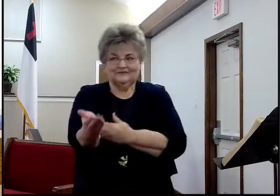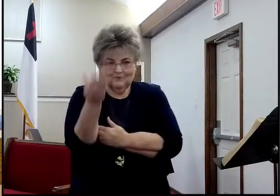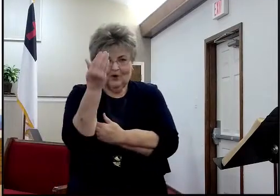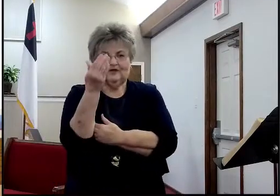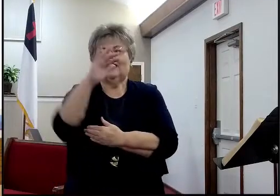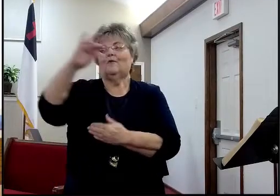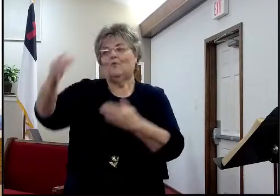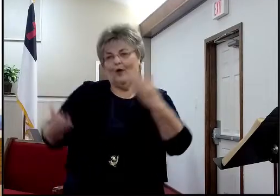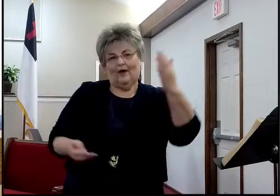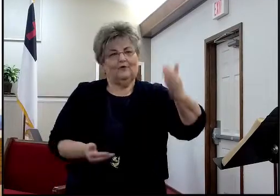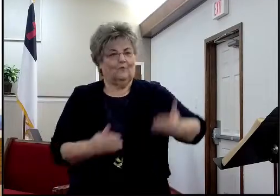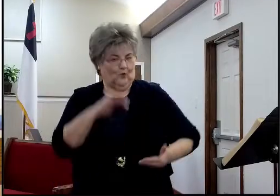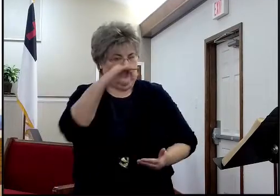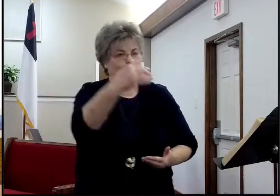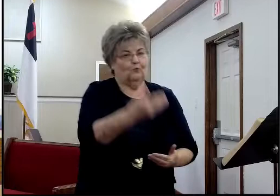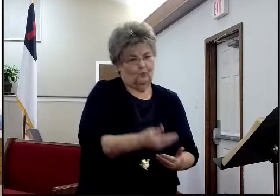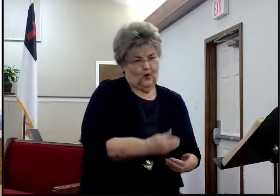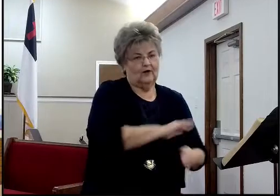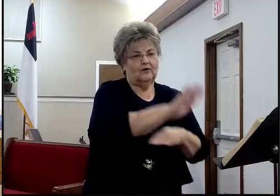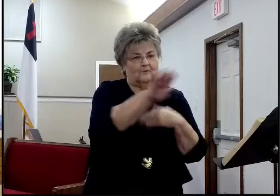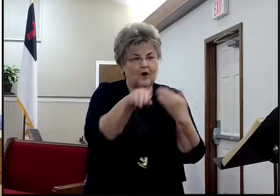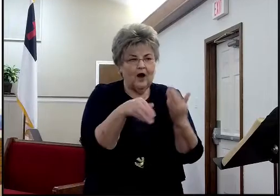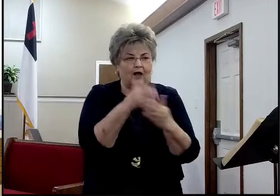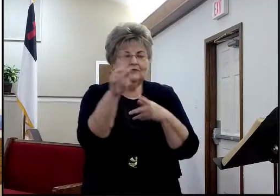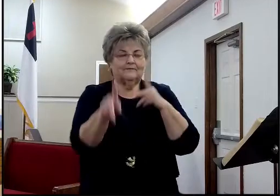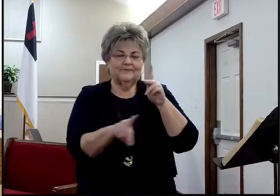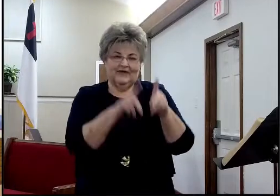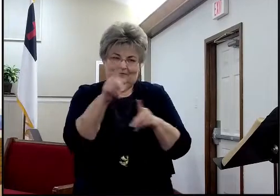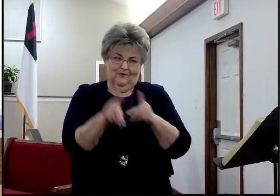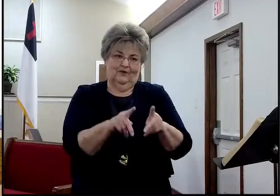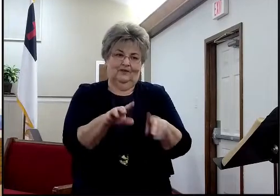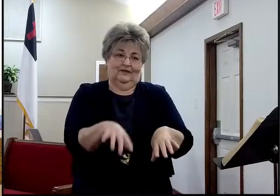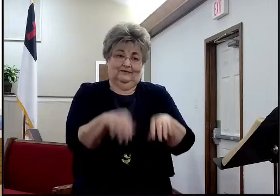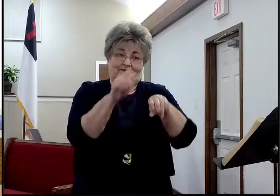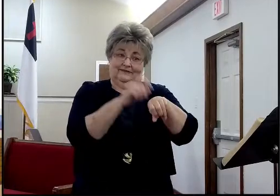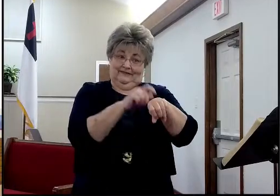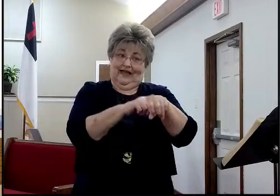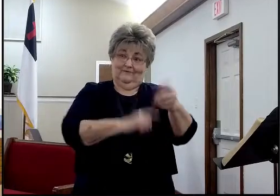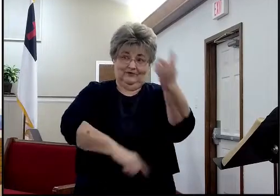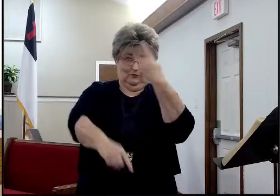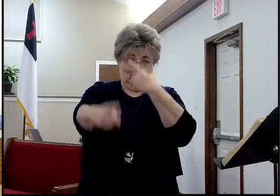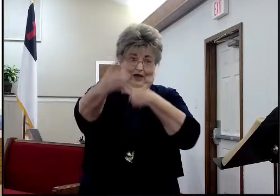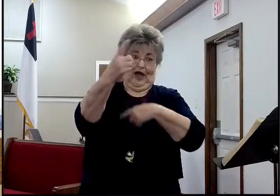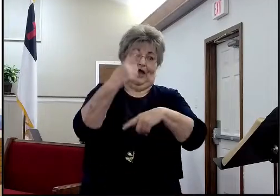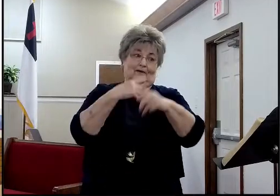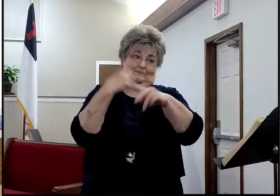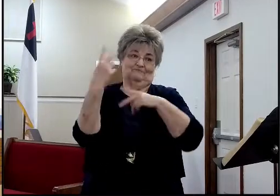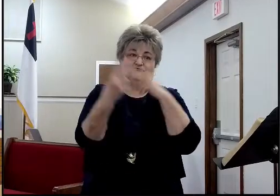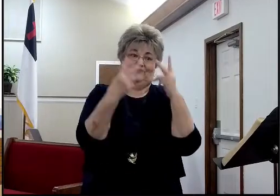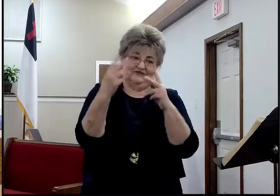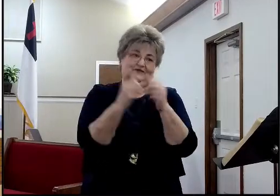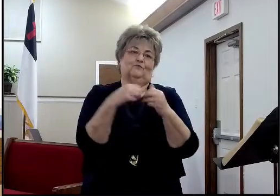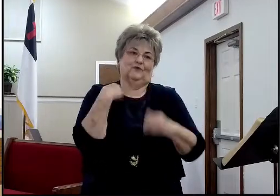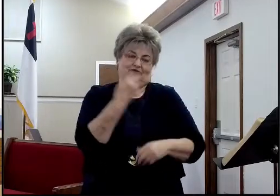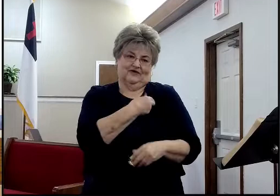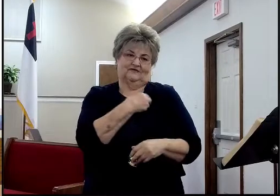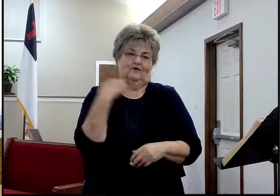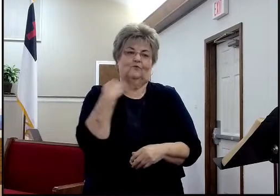welcoming as possible and to understand that we must be about the Father's business. And what is it?